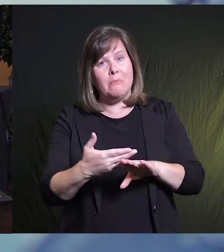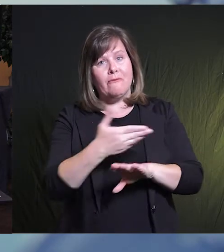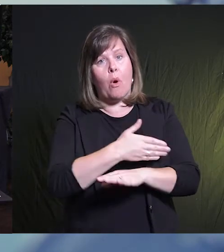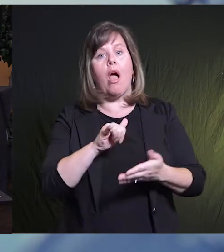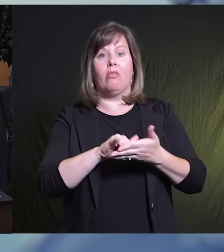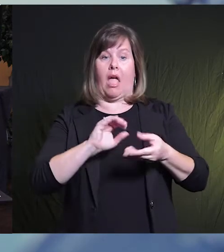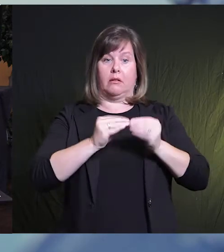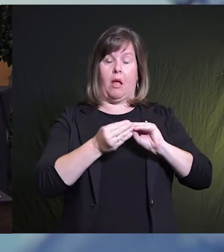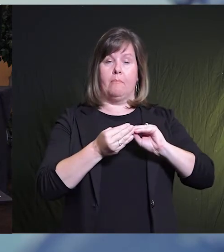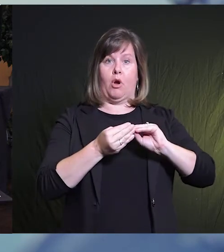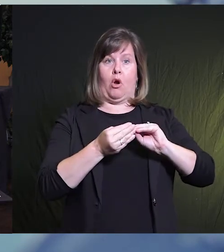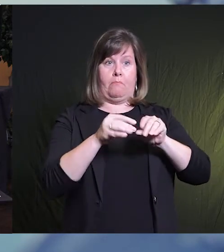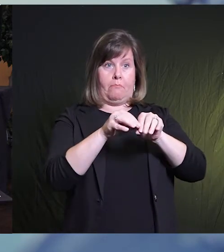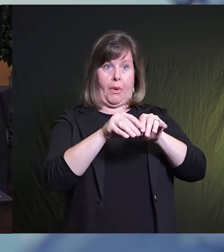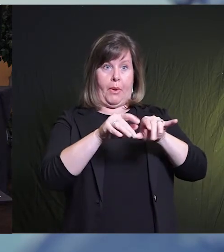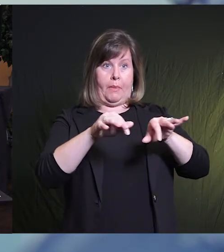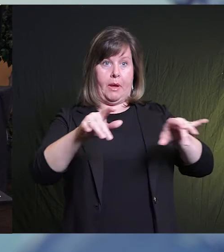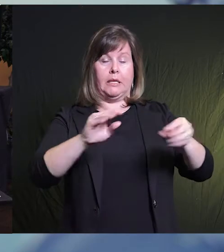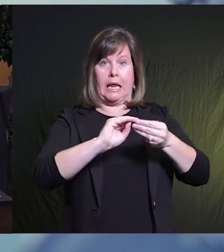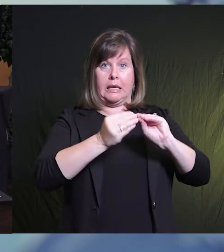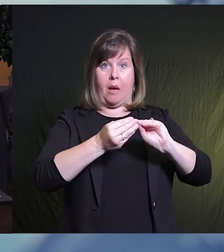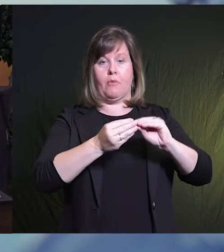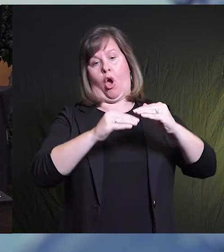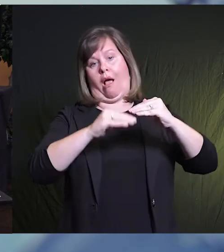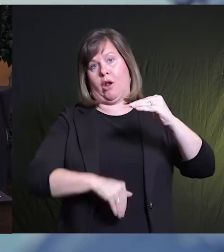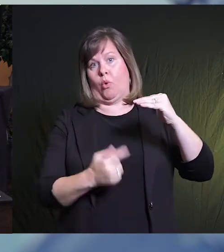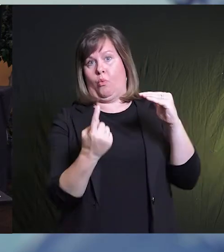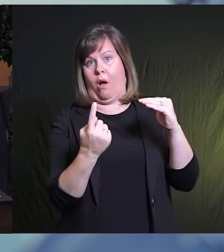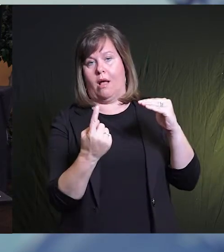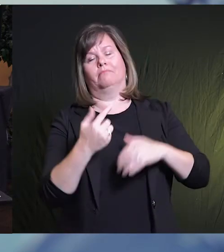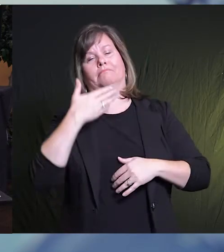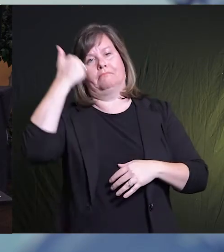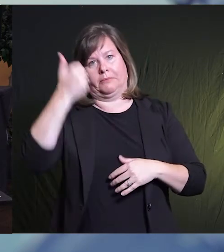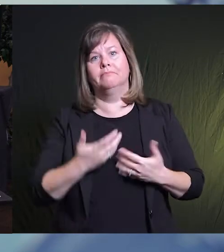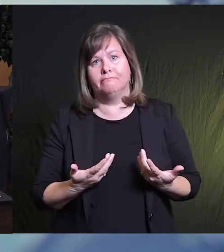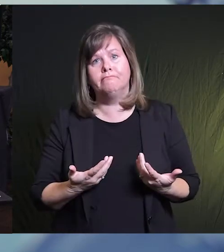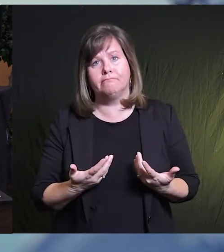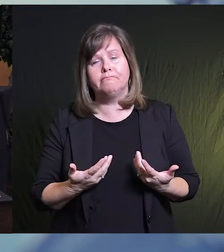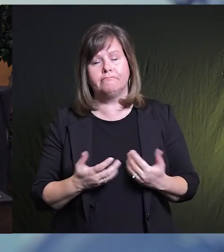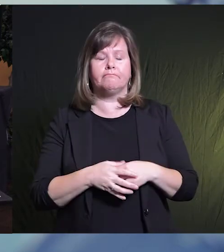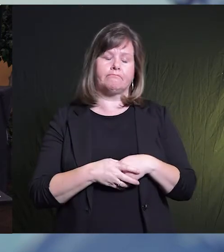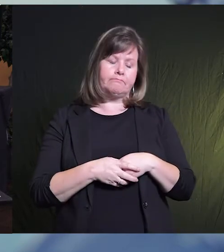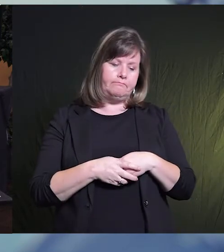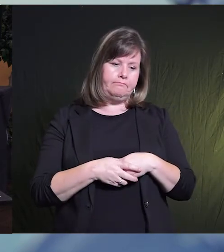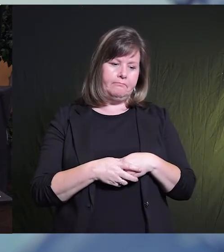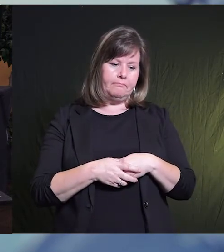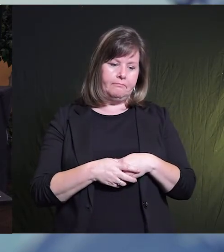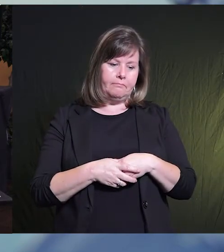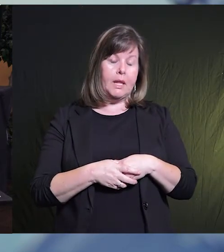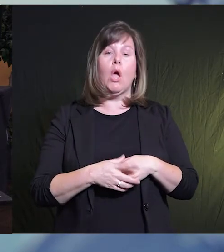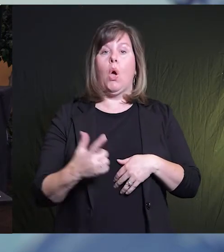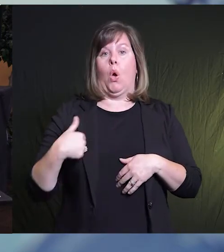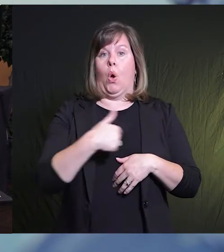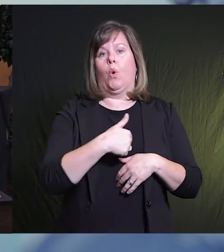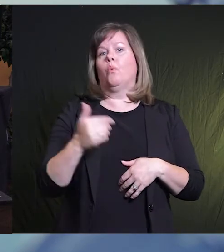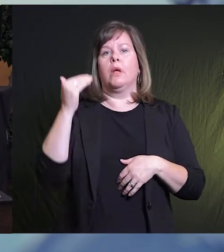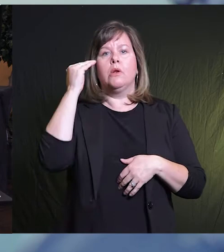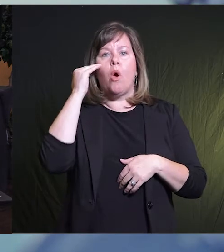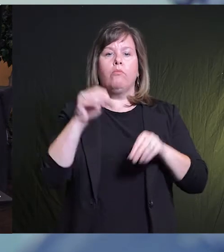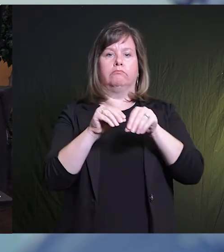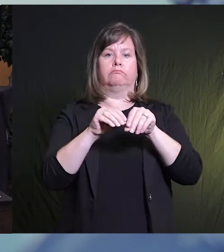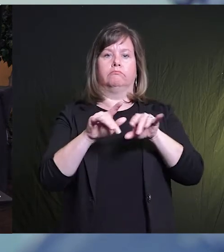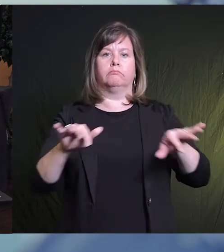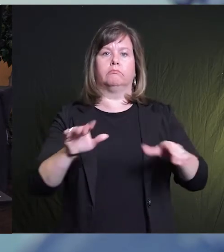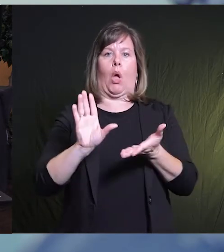is very important in seeing the numbers of overall cases continue to decline. Leading to the mitigation of